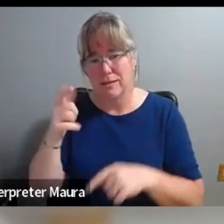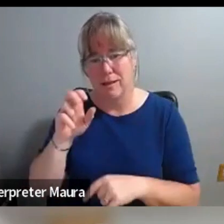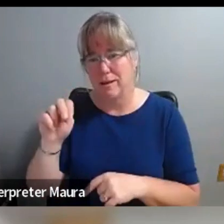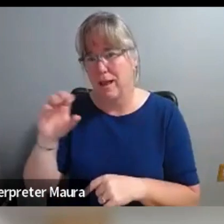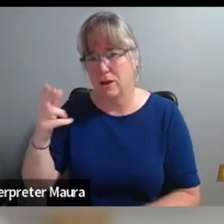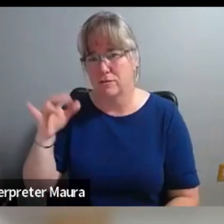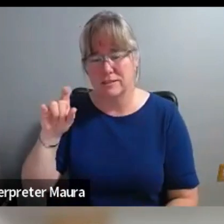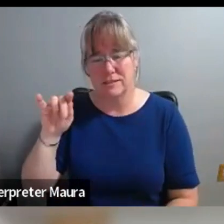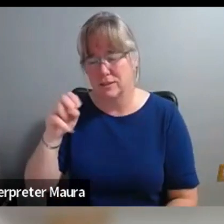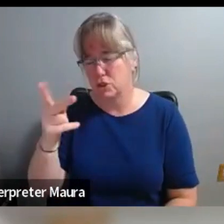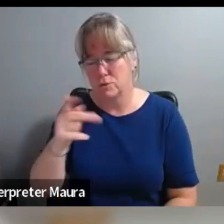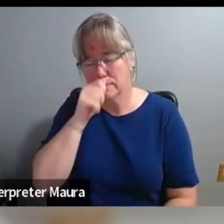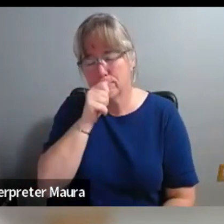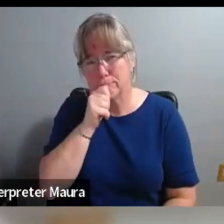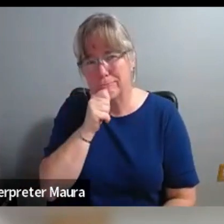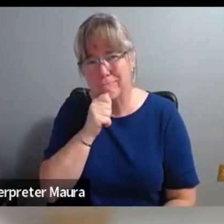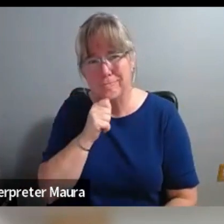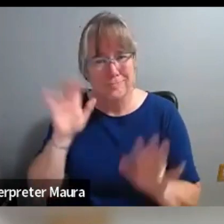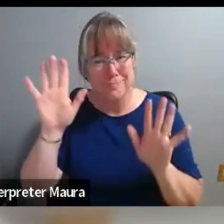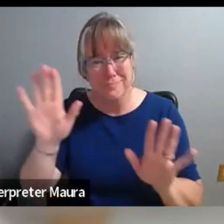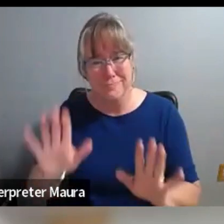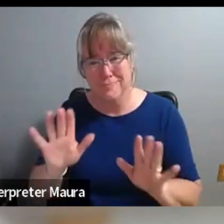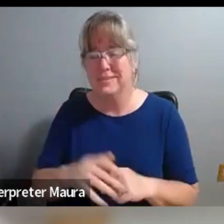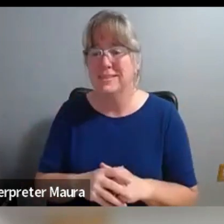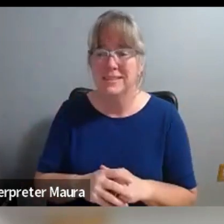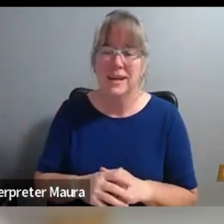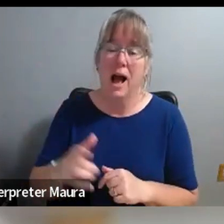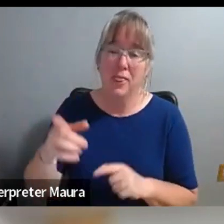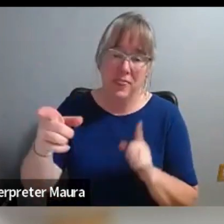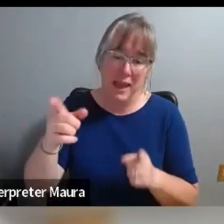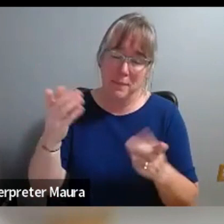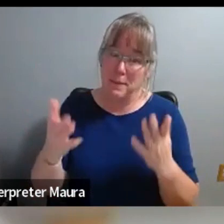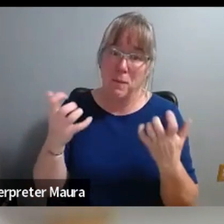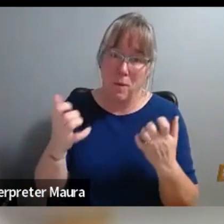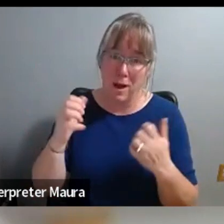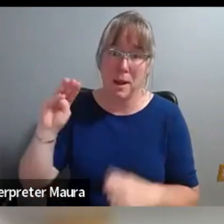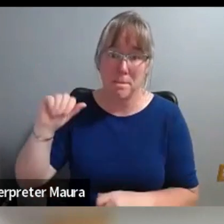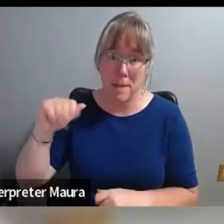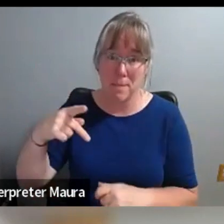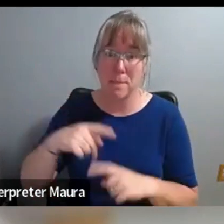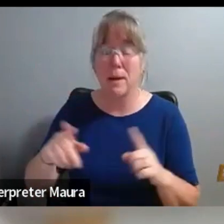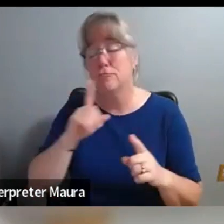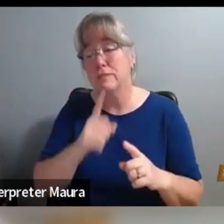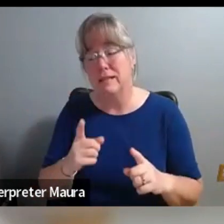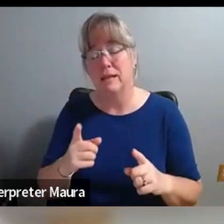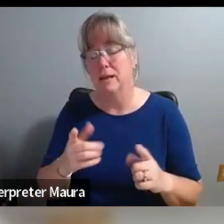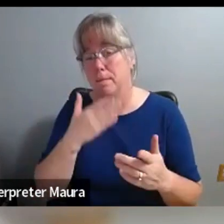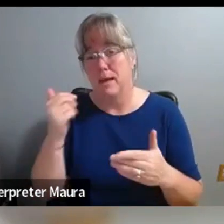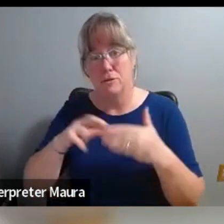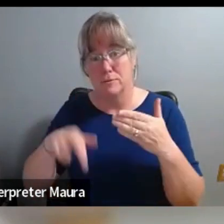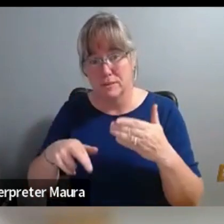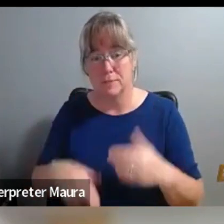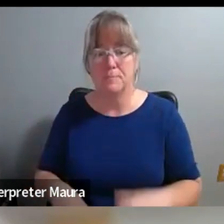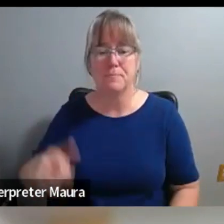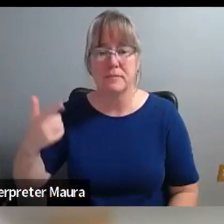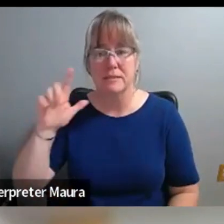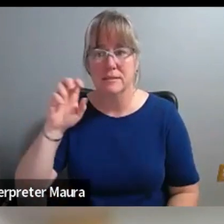Thank you. Cause they probably would have loved a roadmap, but it, I think it made a better project for us. And really quickly, I